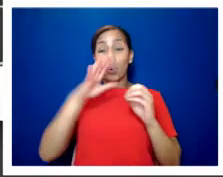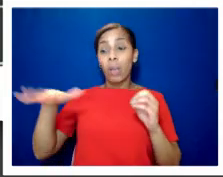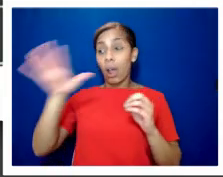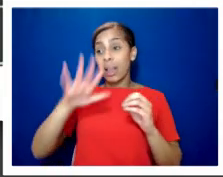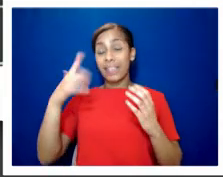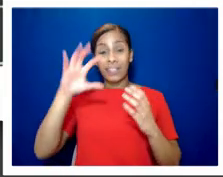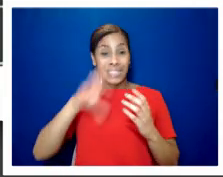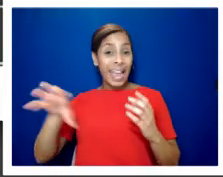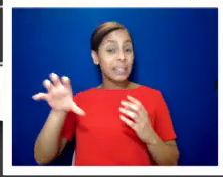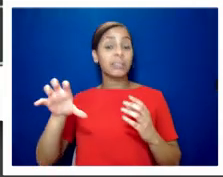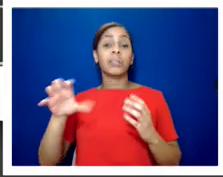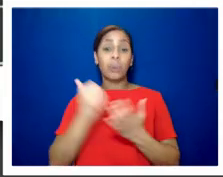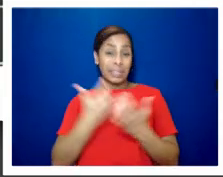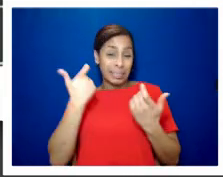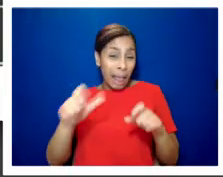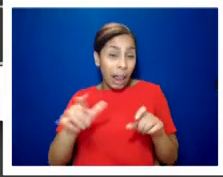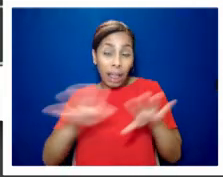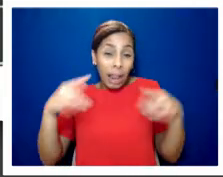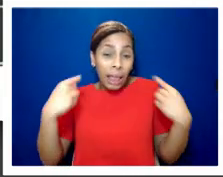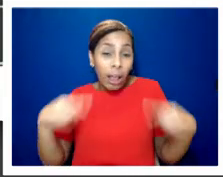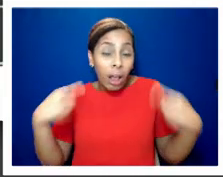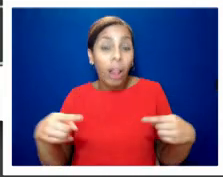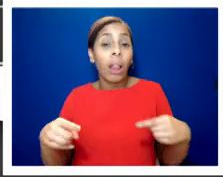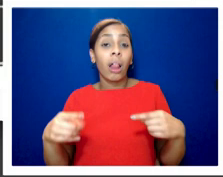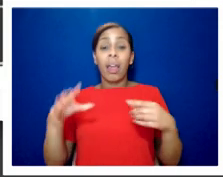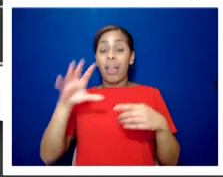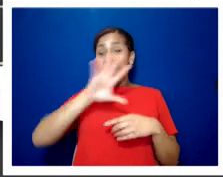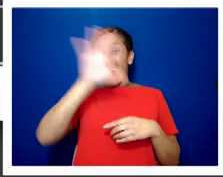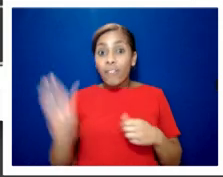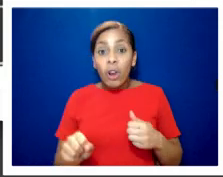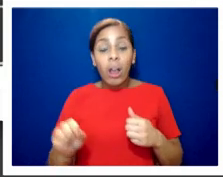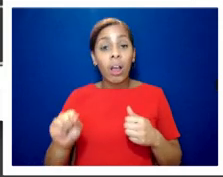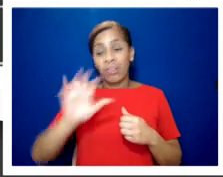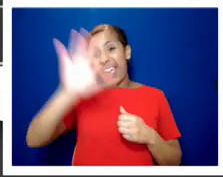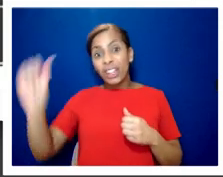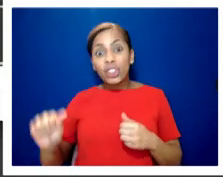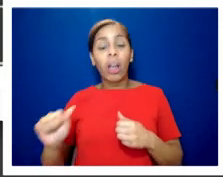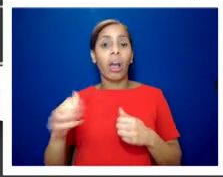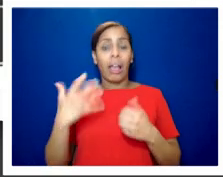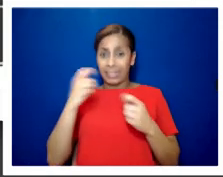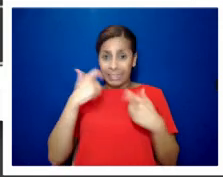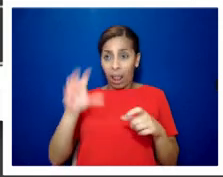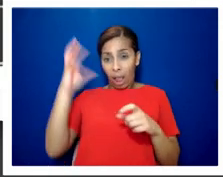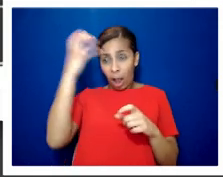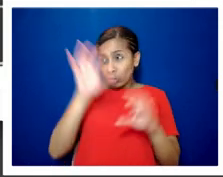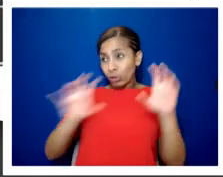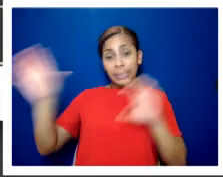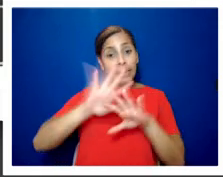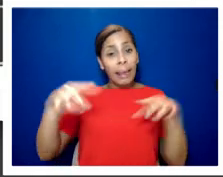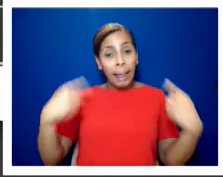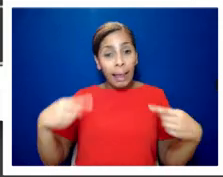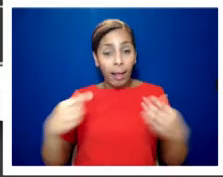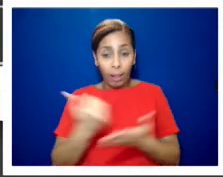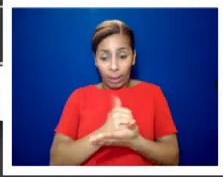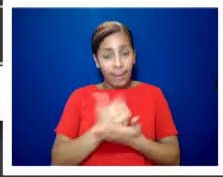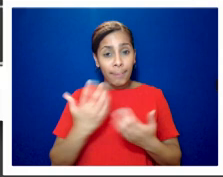23 in asia and middle east and 33 in africa and while the uk got rid of section 28 more recently some